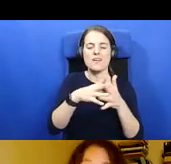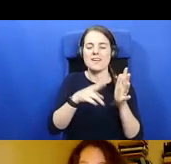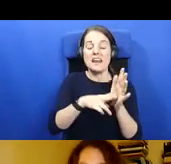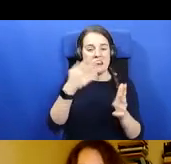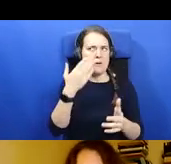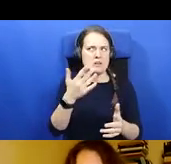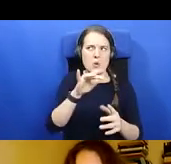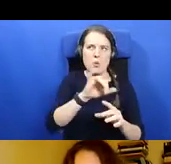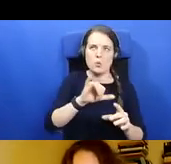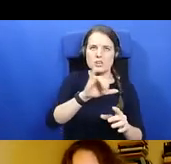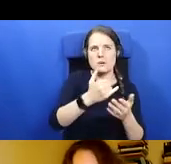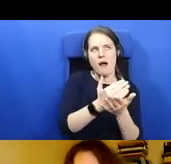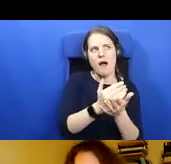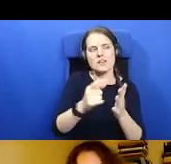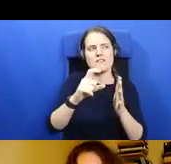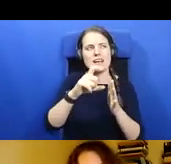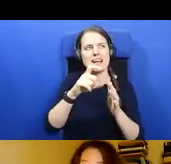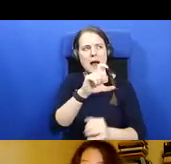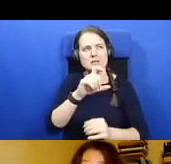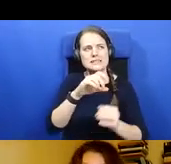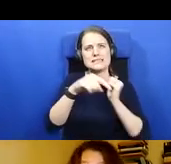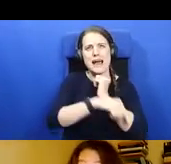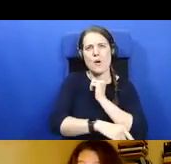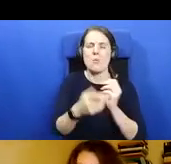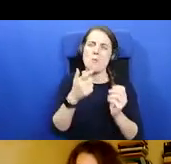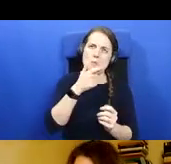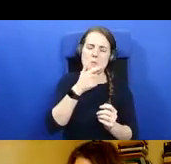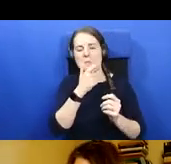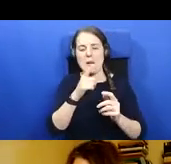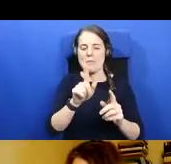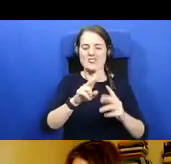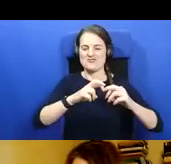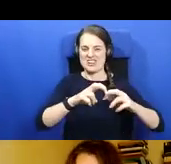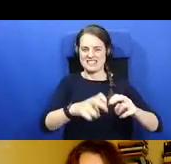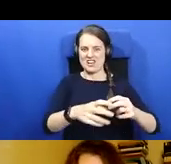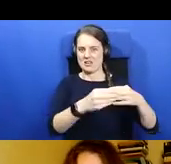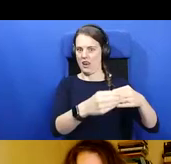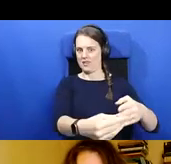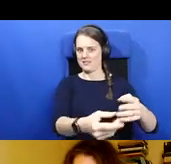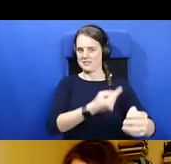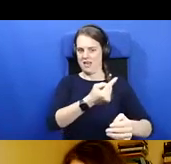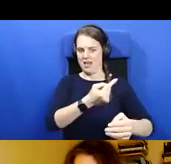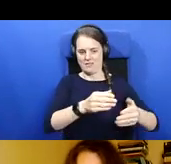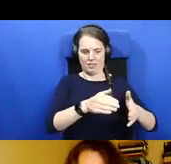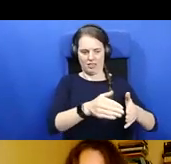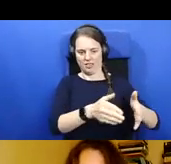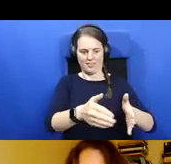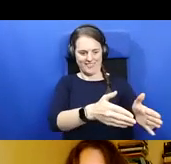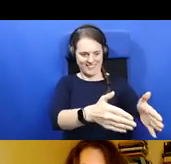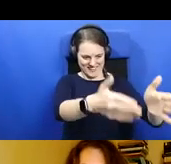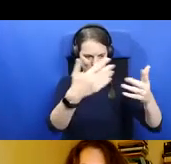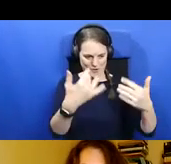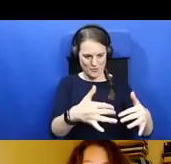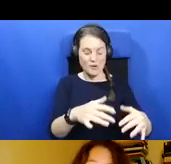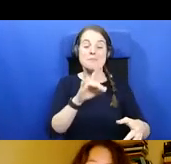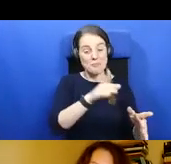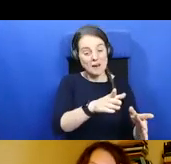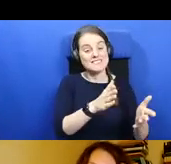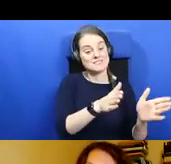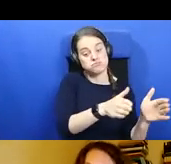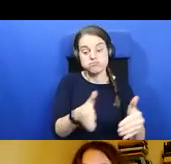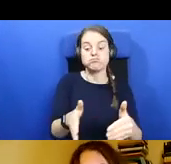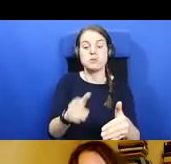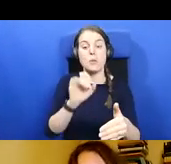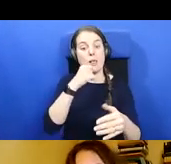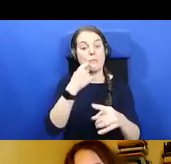about research ends up having its own momentum and I'll be saying quite a lot about Bangor this evening.